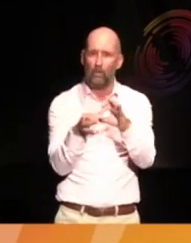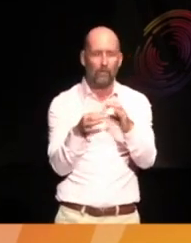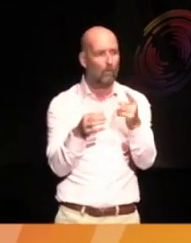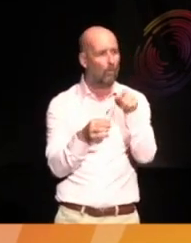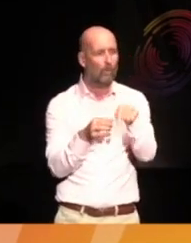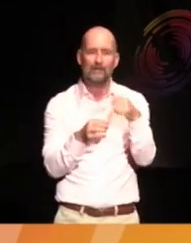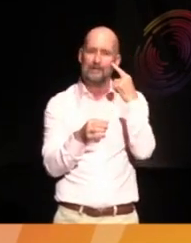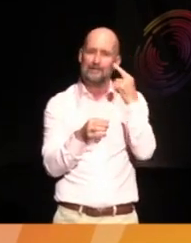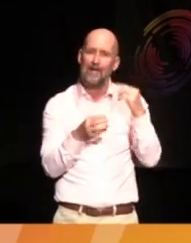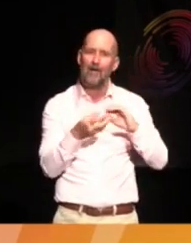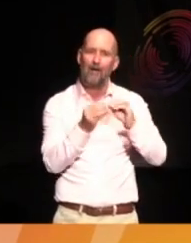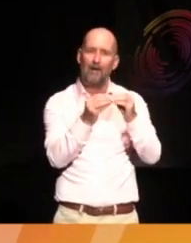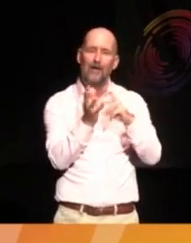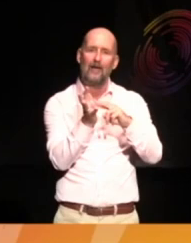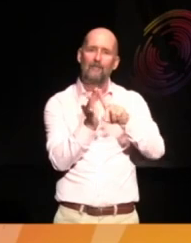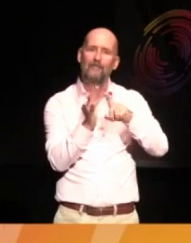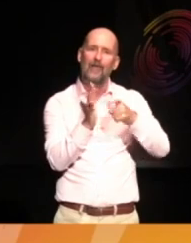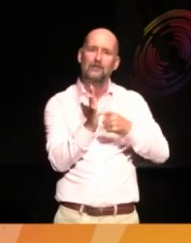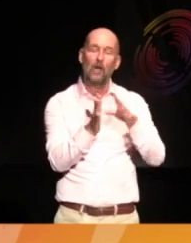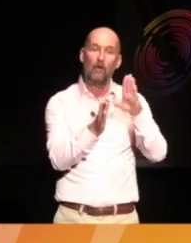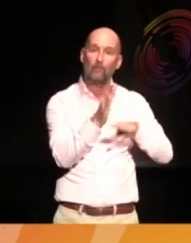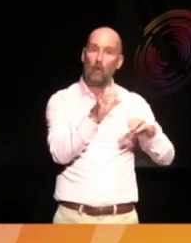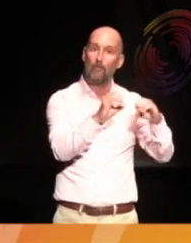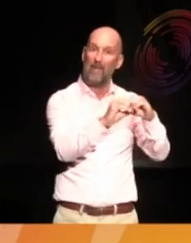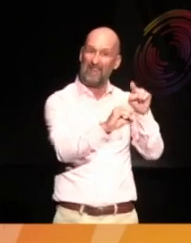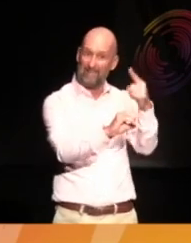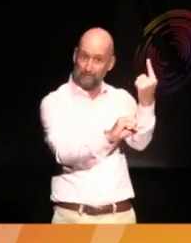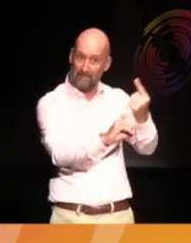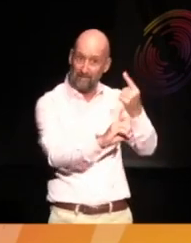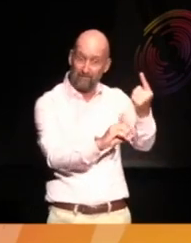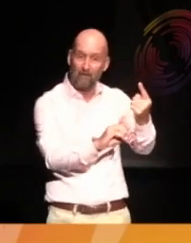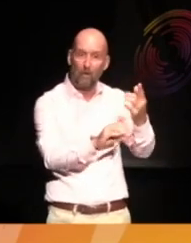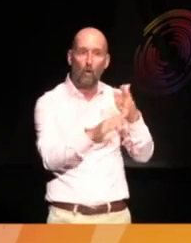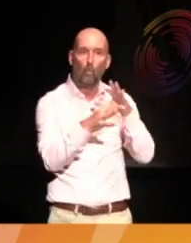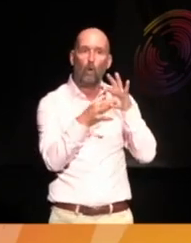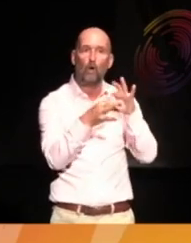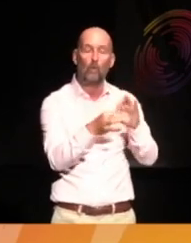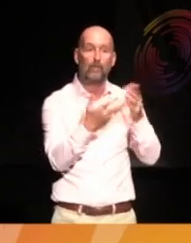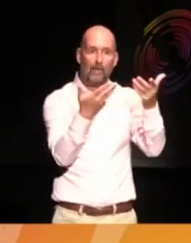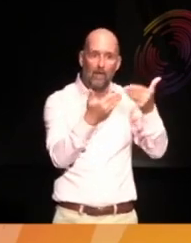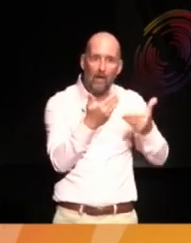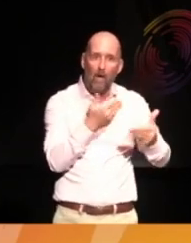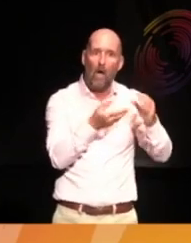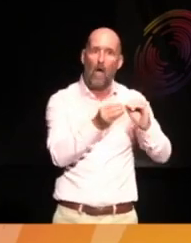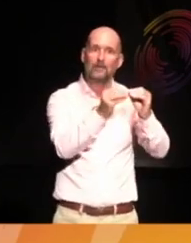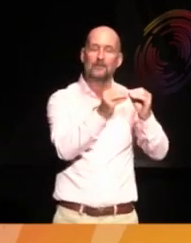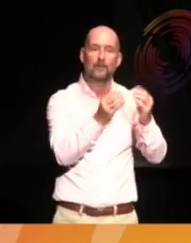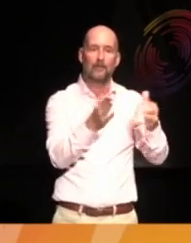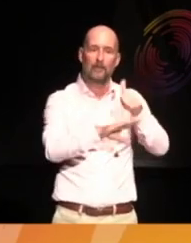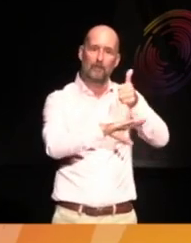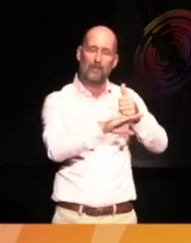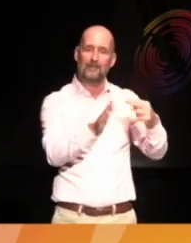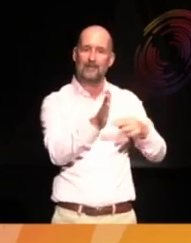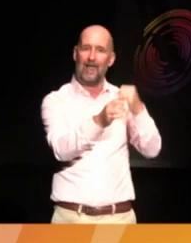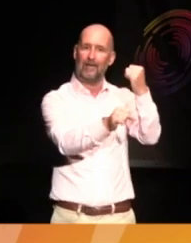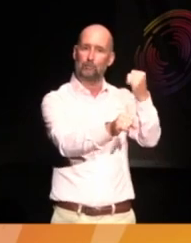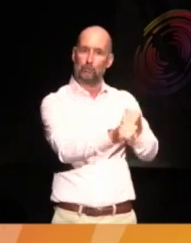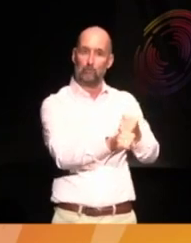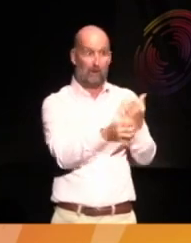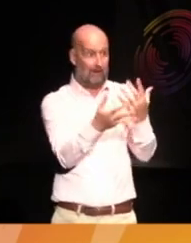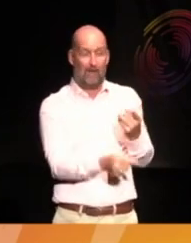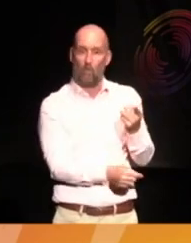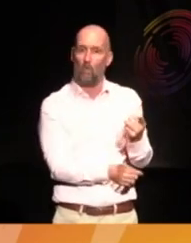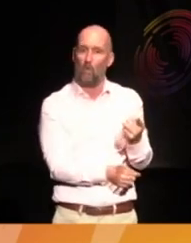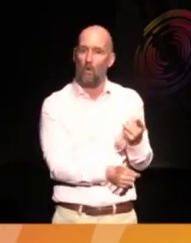artist yesterday called Victor, who's from Benin. We're thinking, do we work with contemporary artists in Nigeria at the moment who